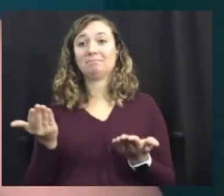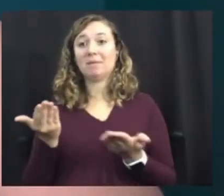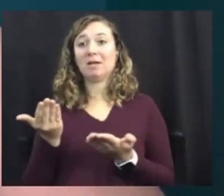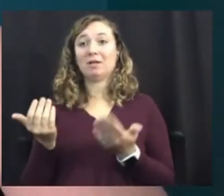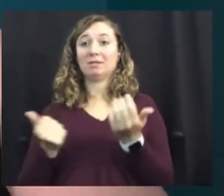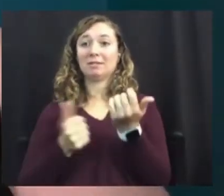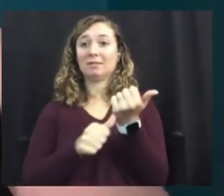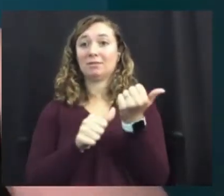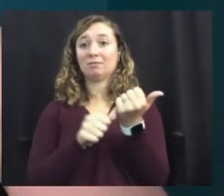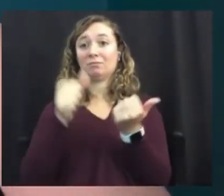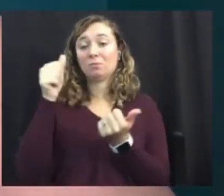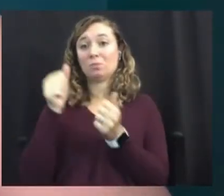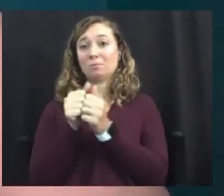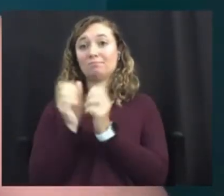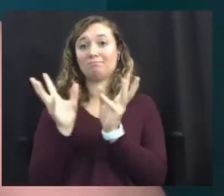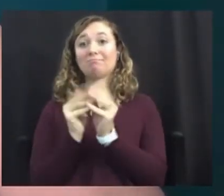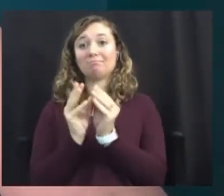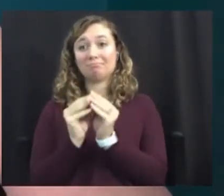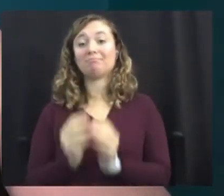Um,